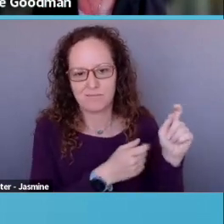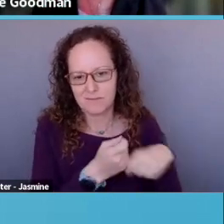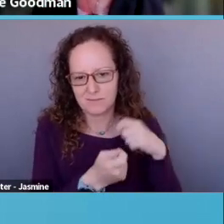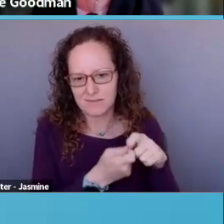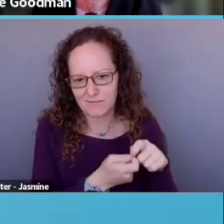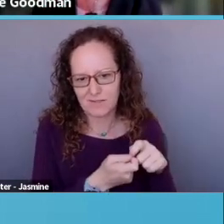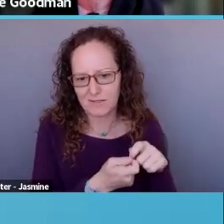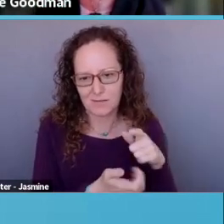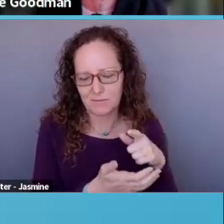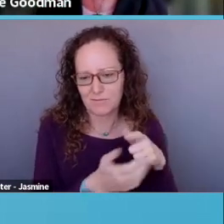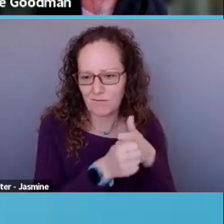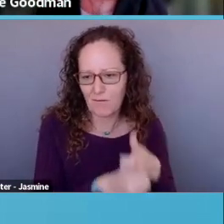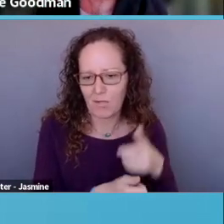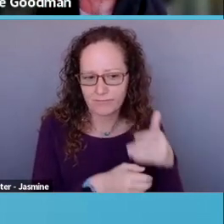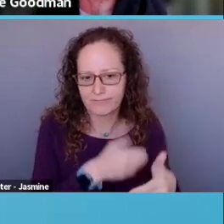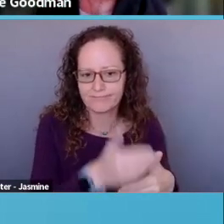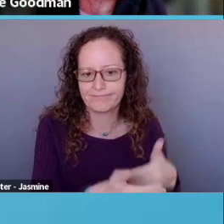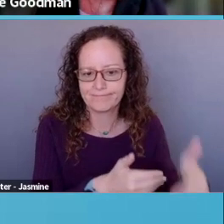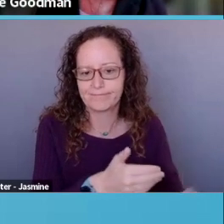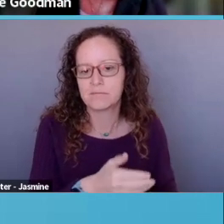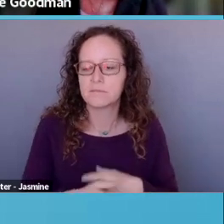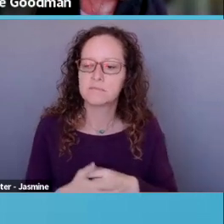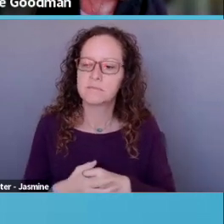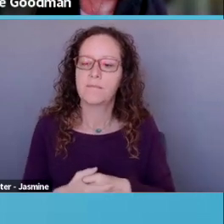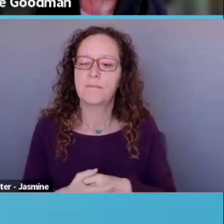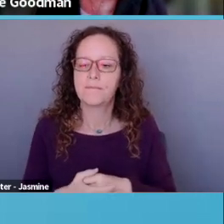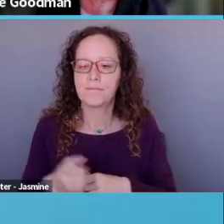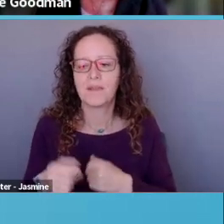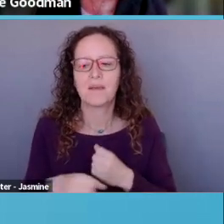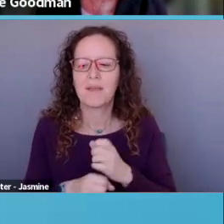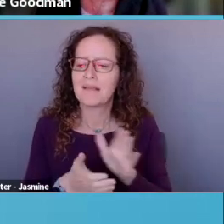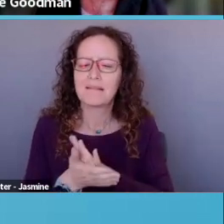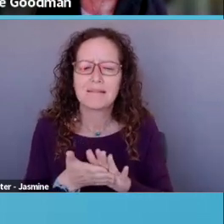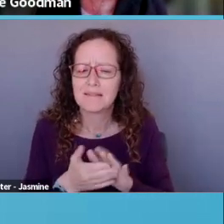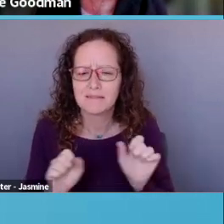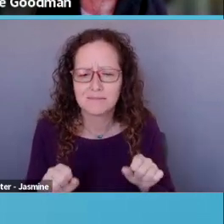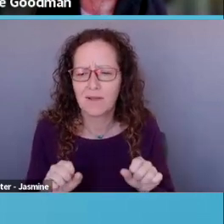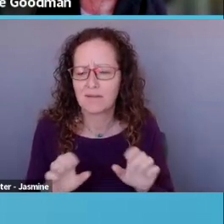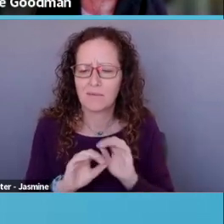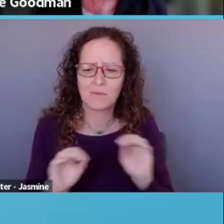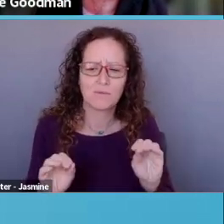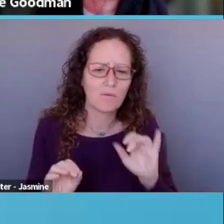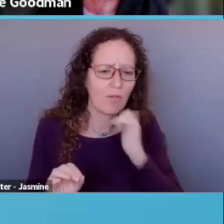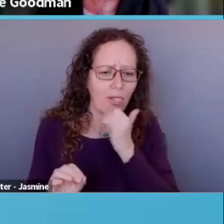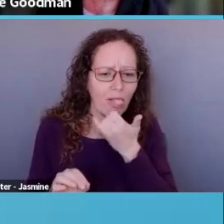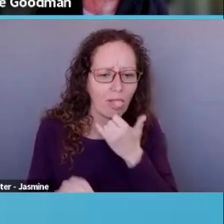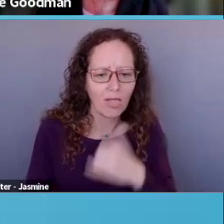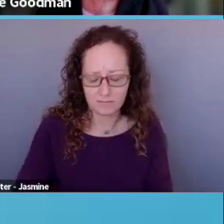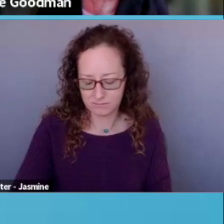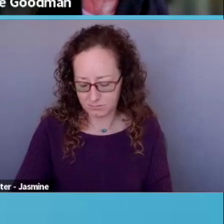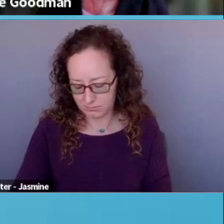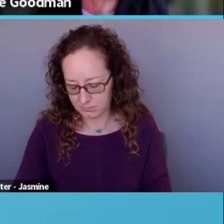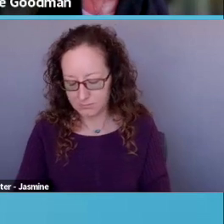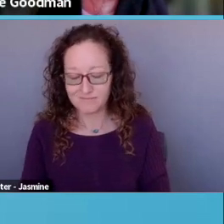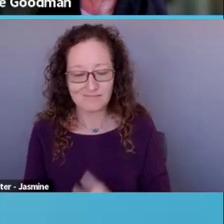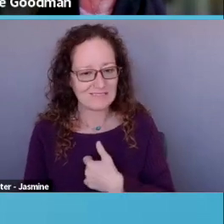online. Um, as clean as you can possibly get it, uh, no typos. Um, I am the queen of typos. So I